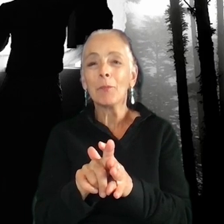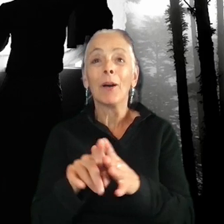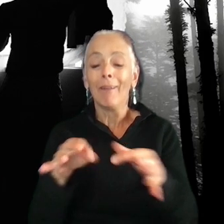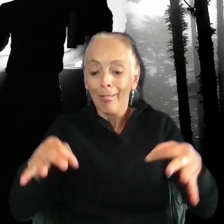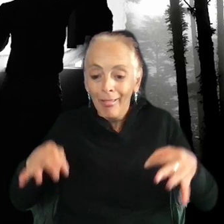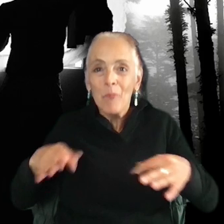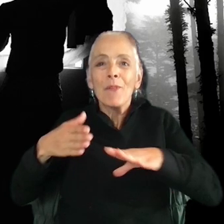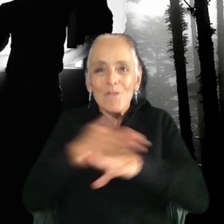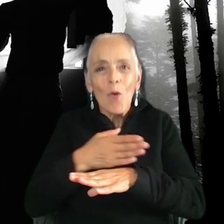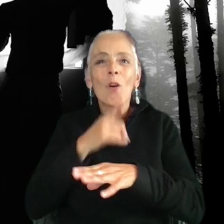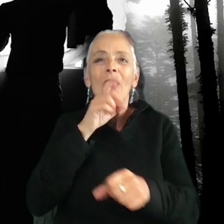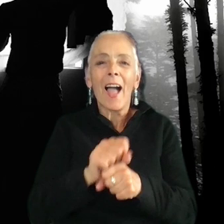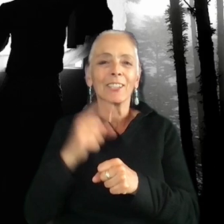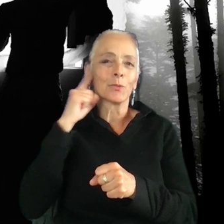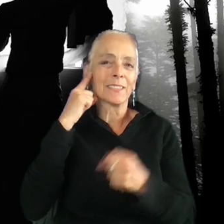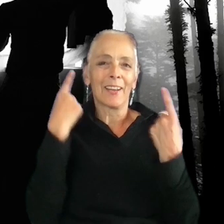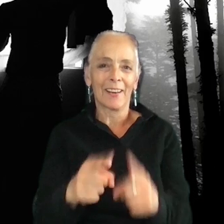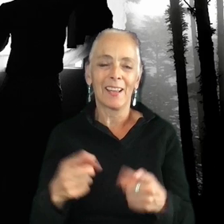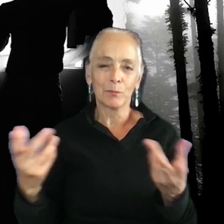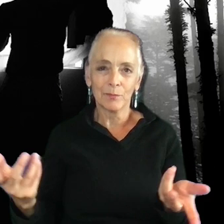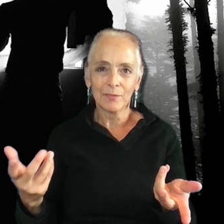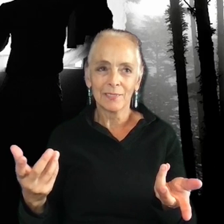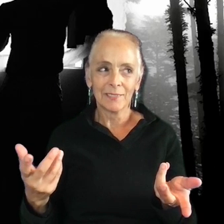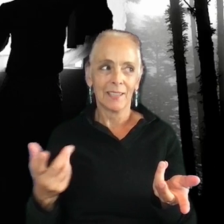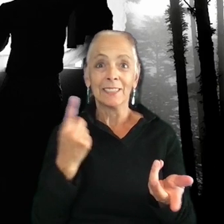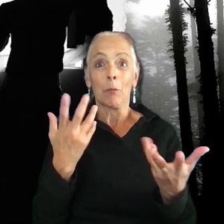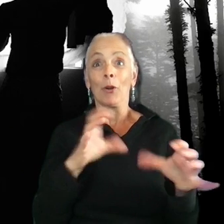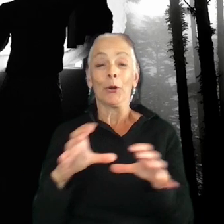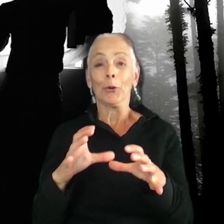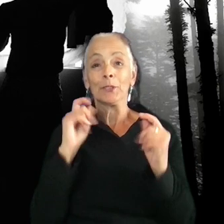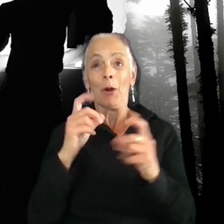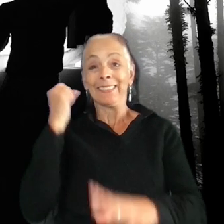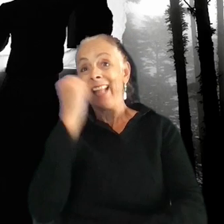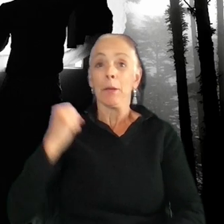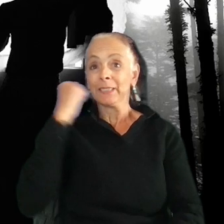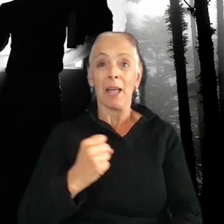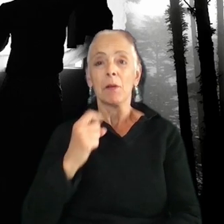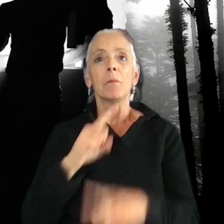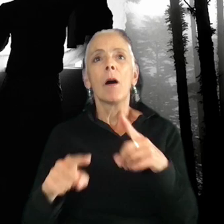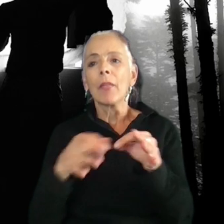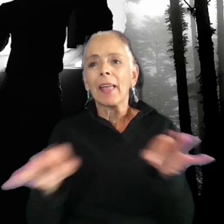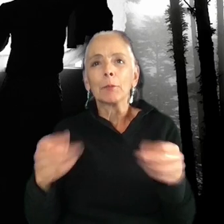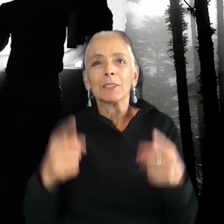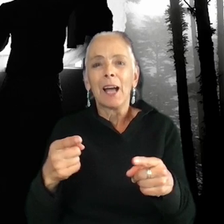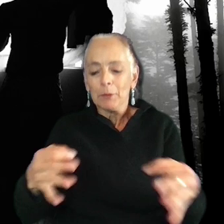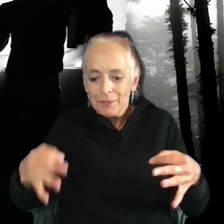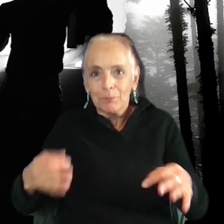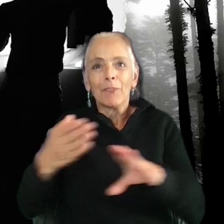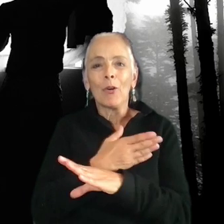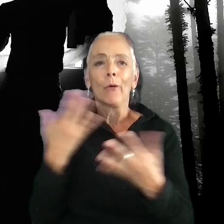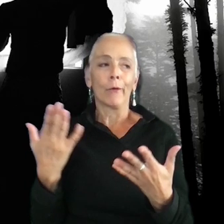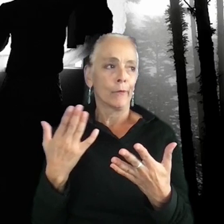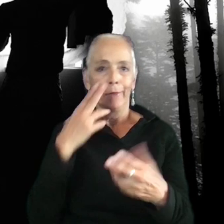actual sound happens. Like, someone wants to do a surprise stabby stabby, well if the caption happens before it, it kind of takes the